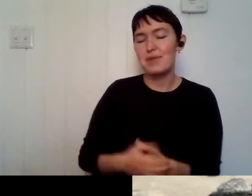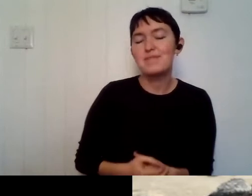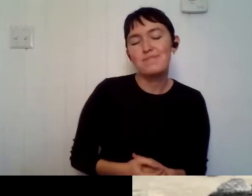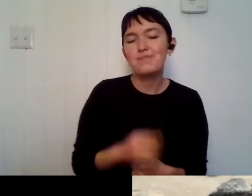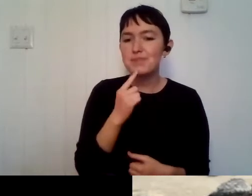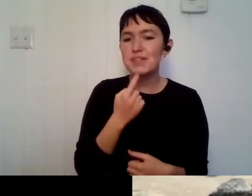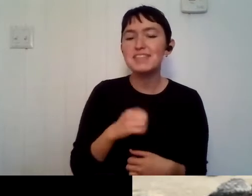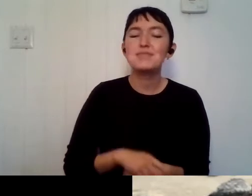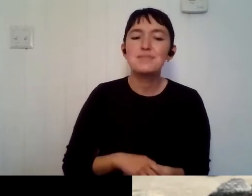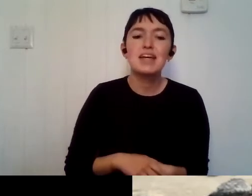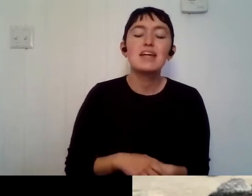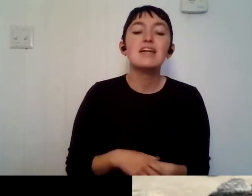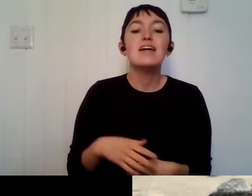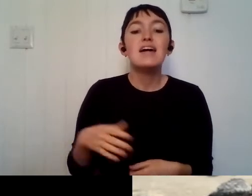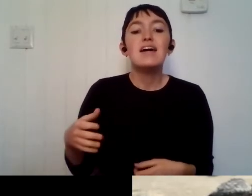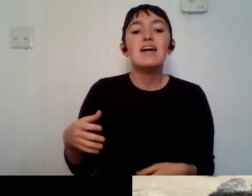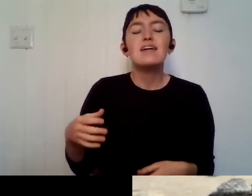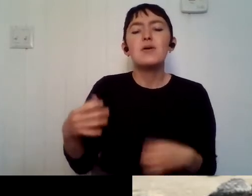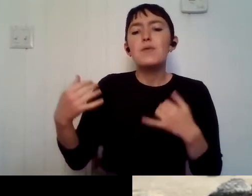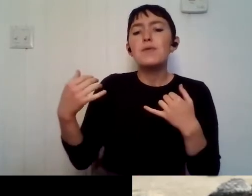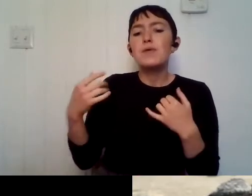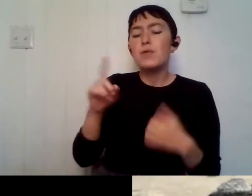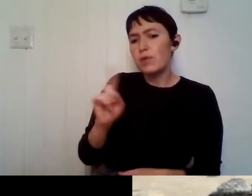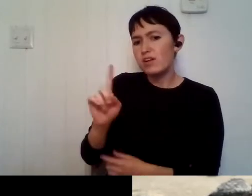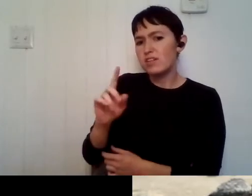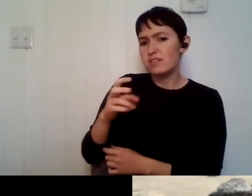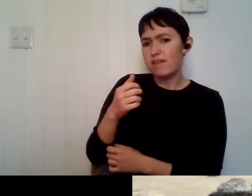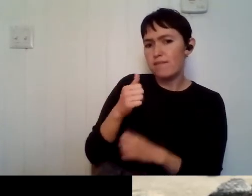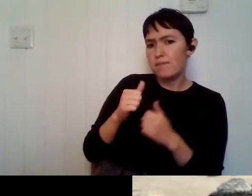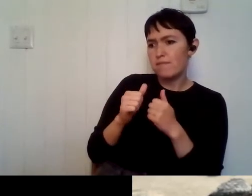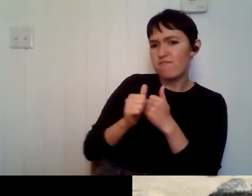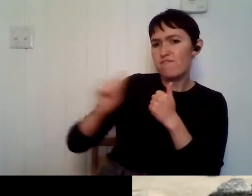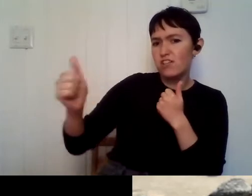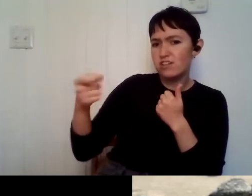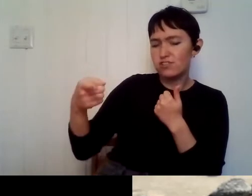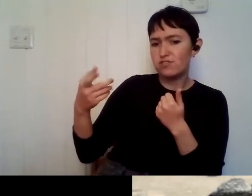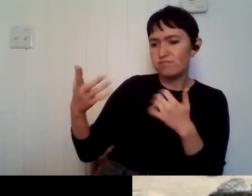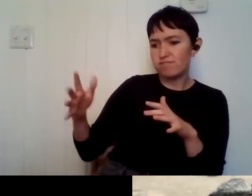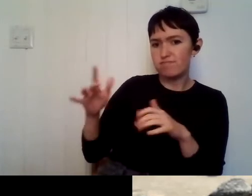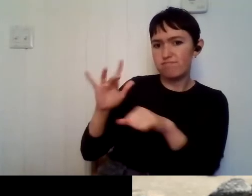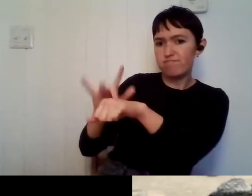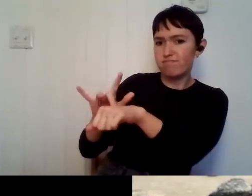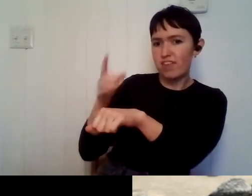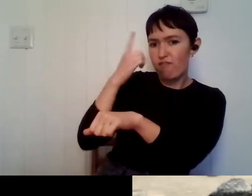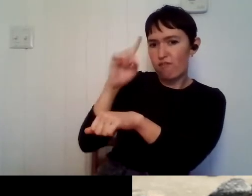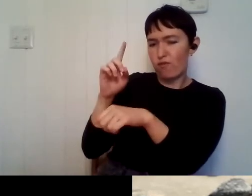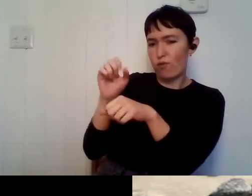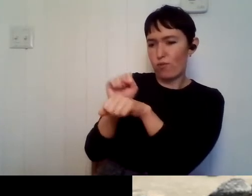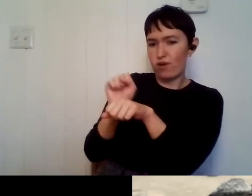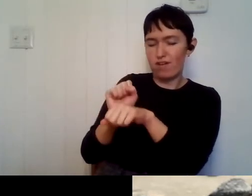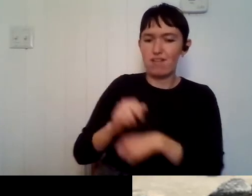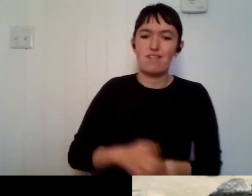where's the farthest you've been for work? Um, and tell us about that. Yeah, I would say the farthest I've ever been